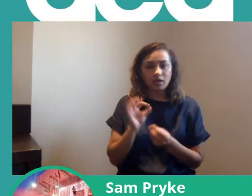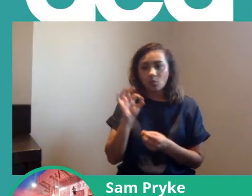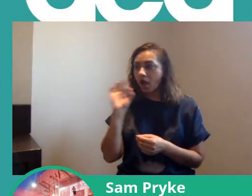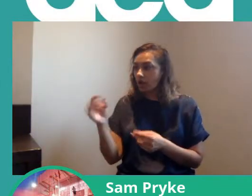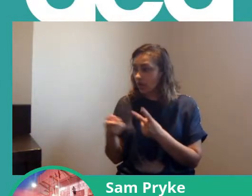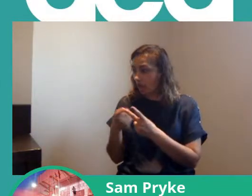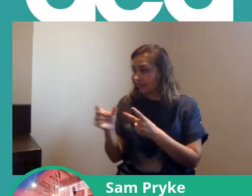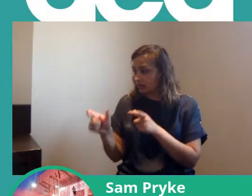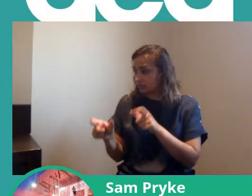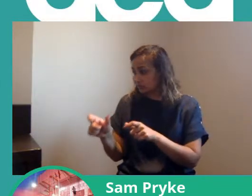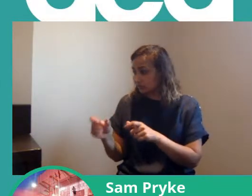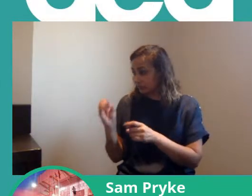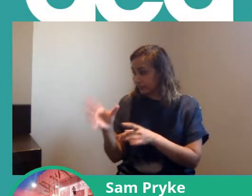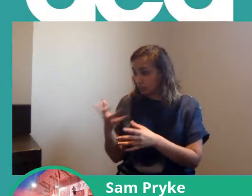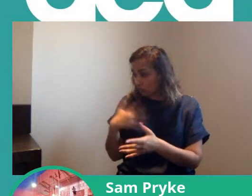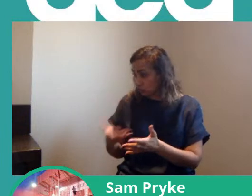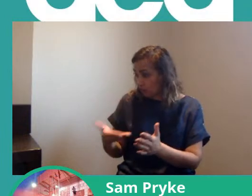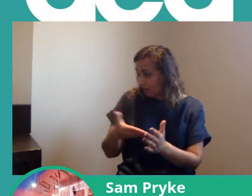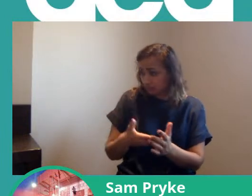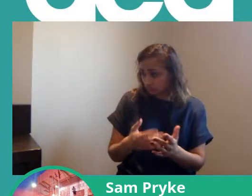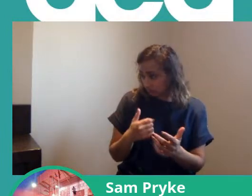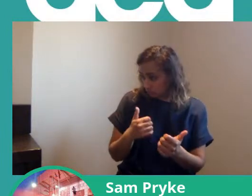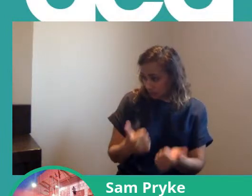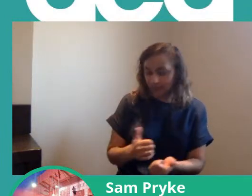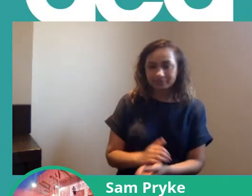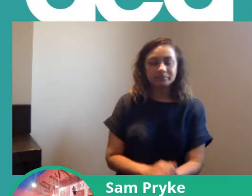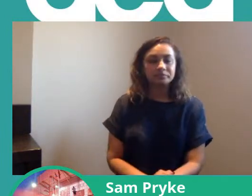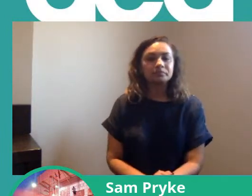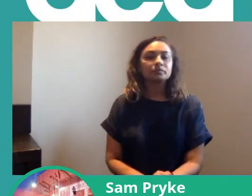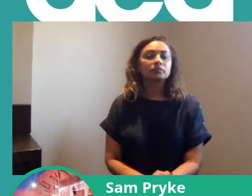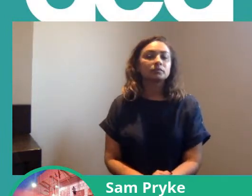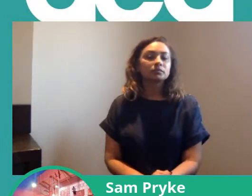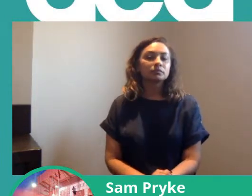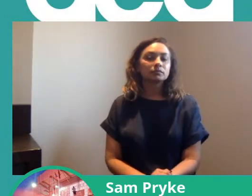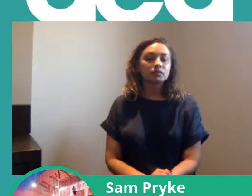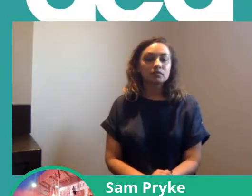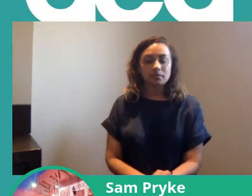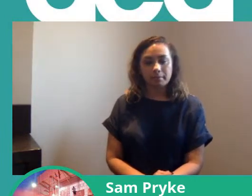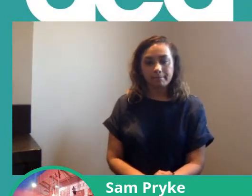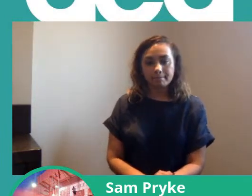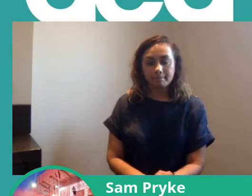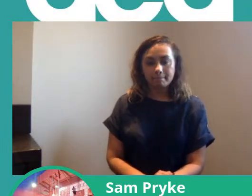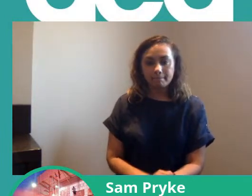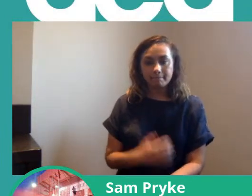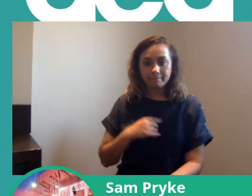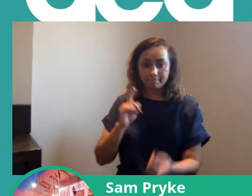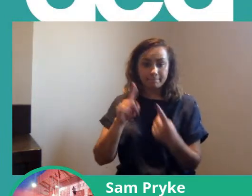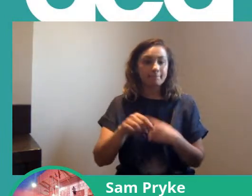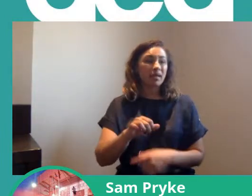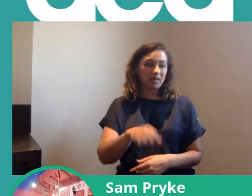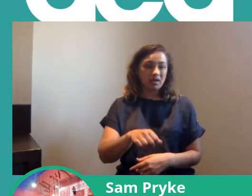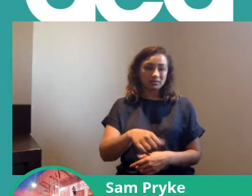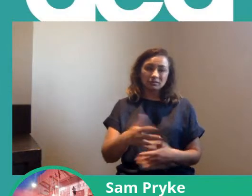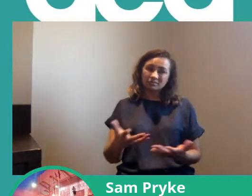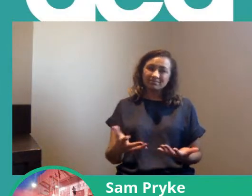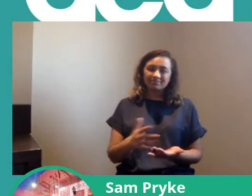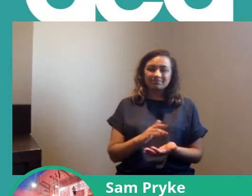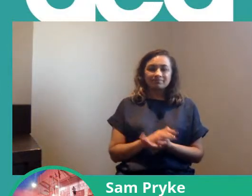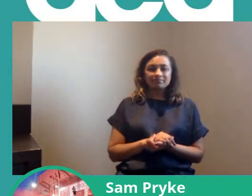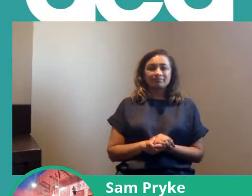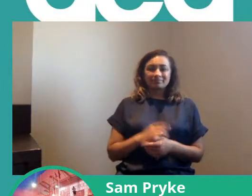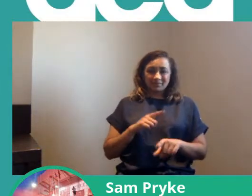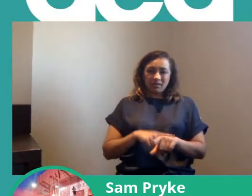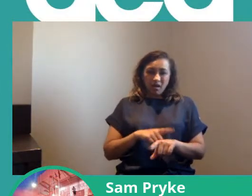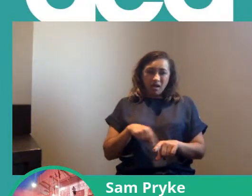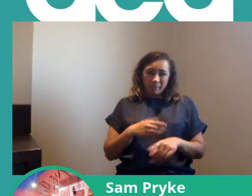other speakers to see if anyone wants to add anything so in answer to your question Sam yes and it is